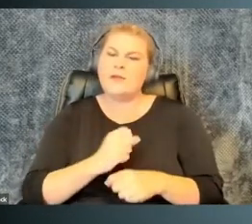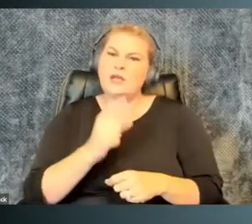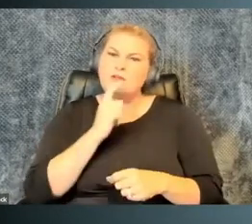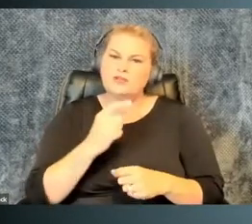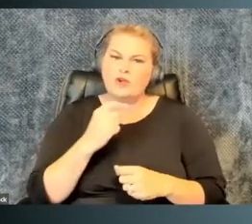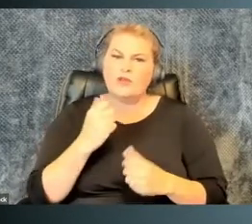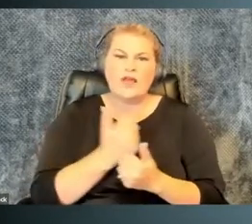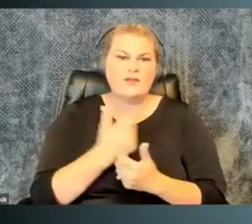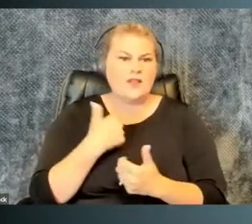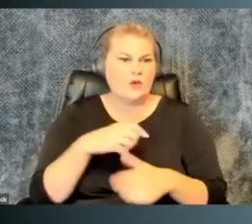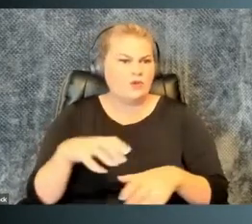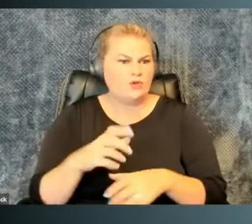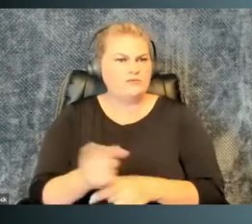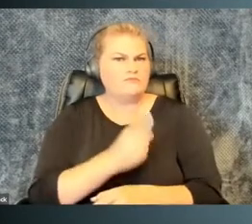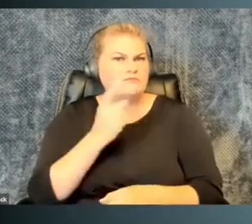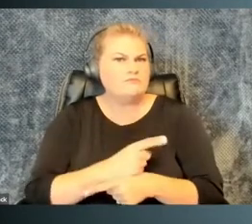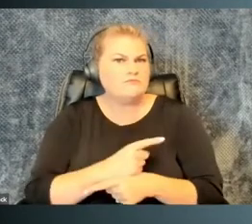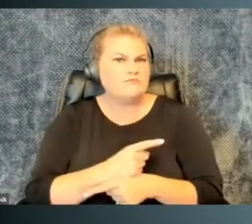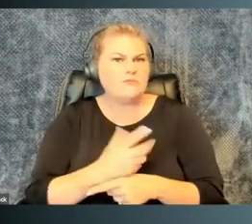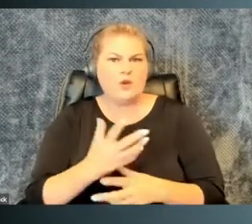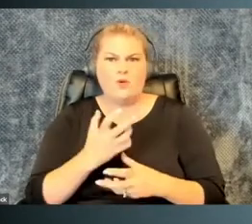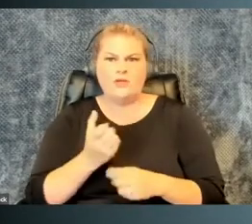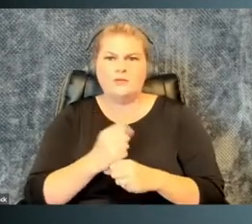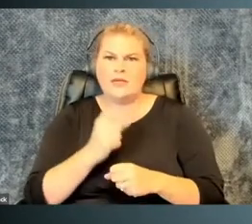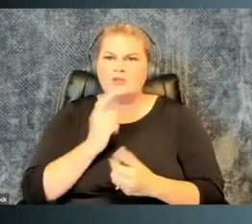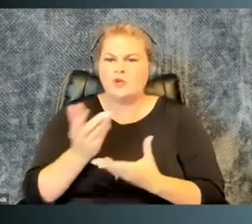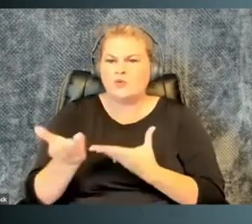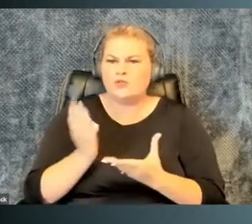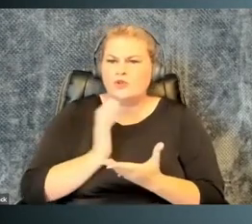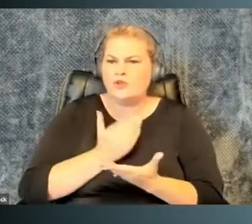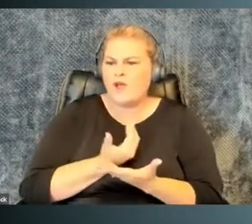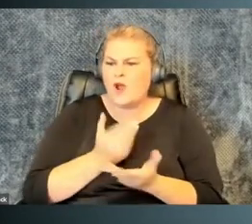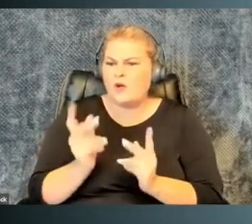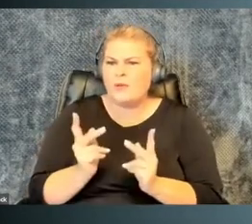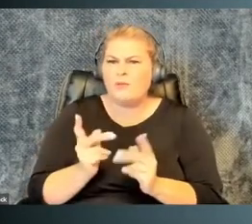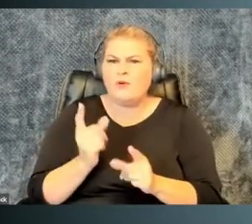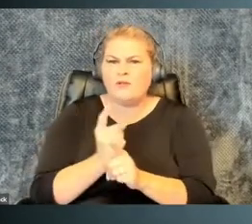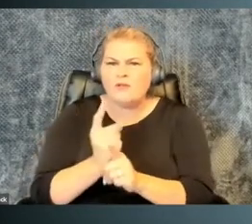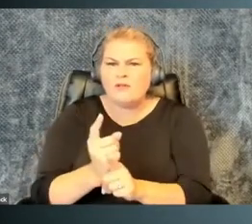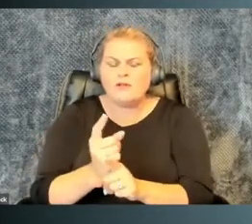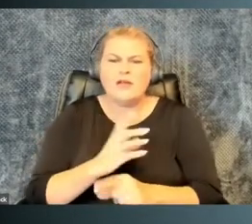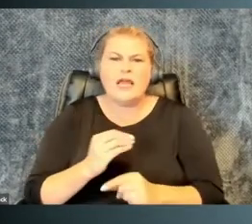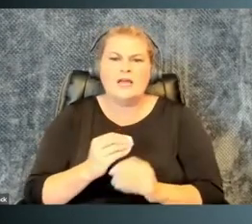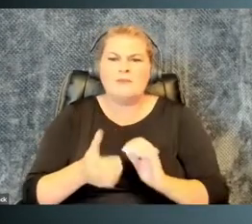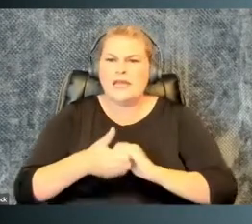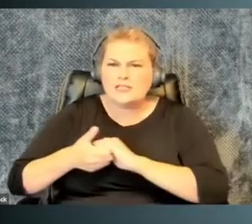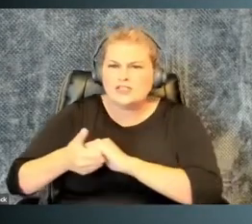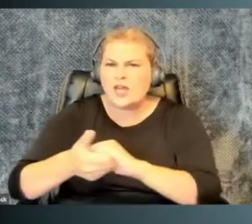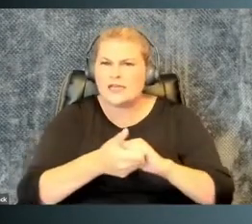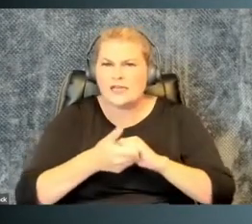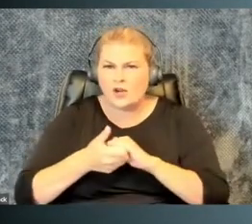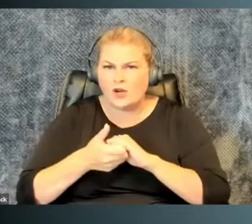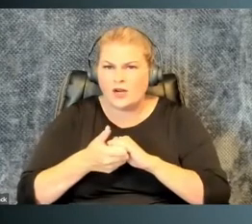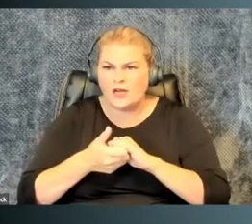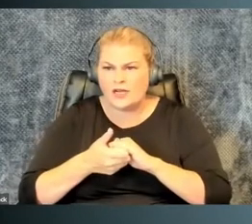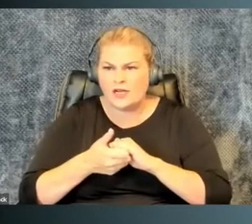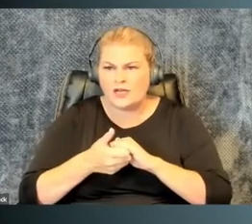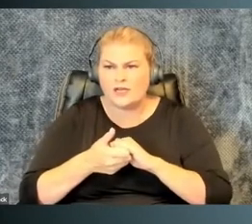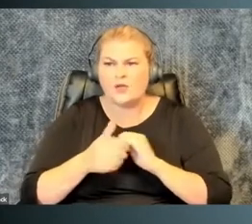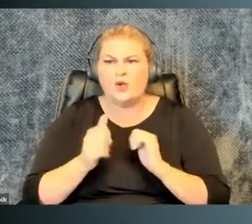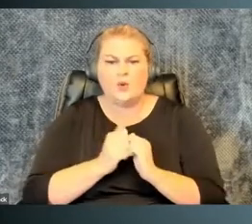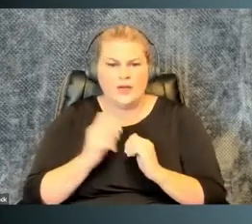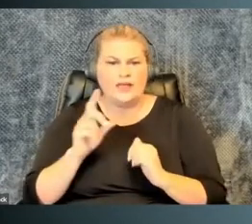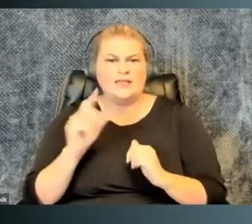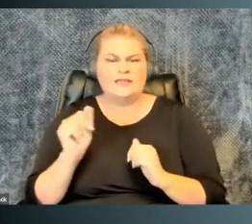important to getting what we doing right, to serving the people we want to serve correctly, to being in solidarity